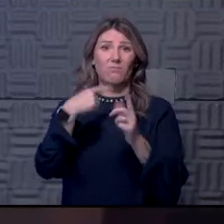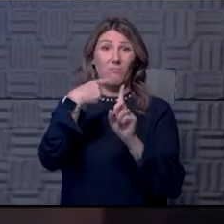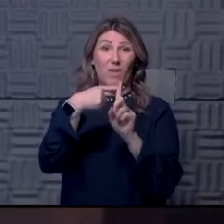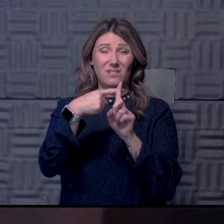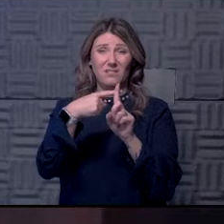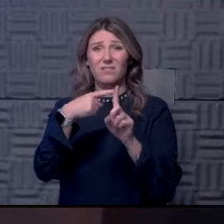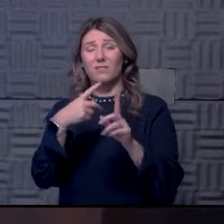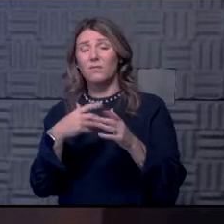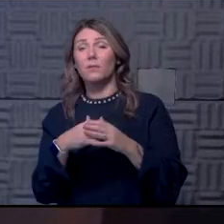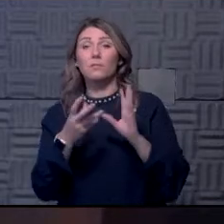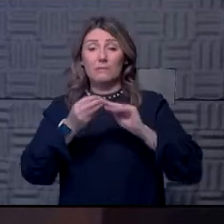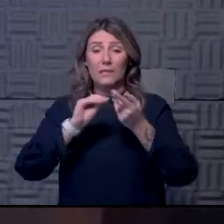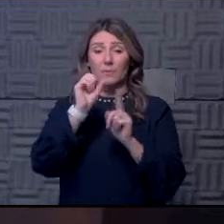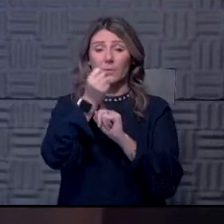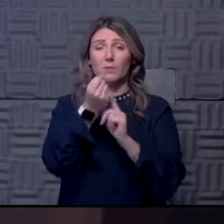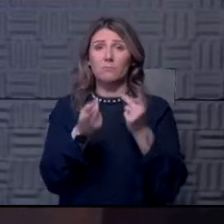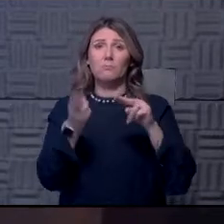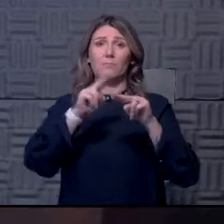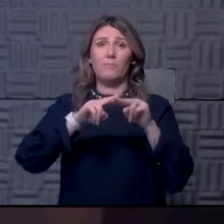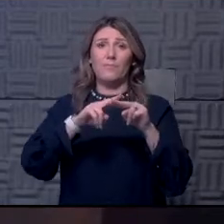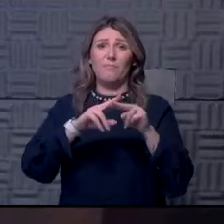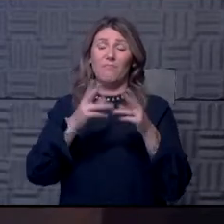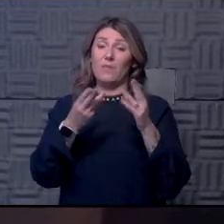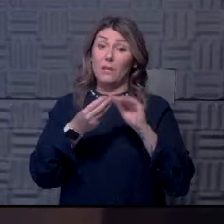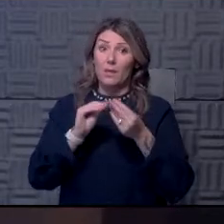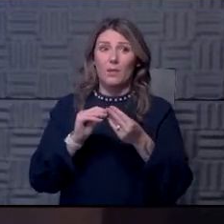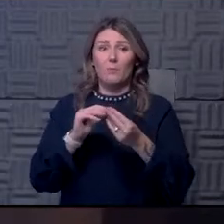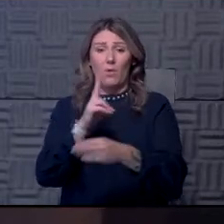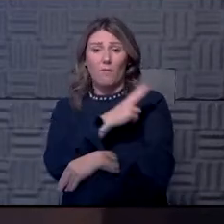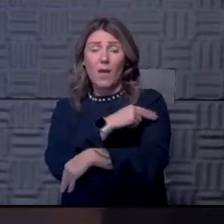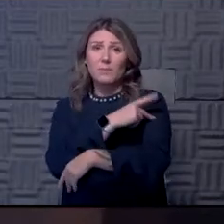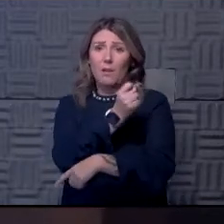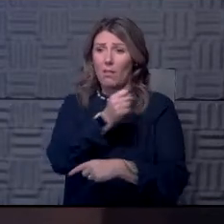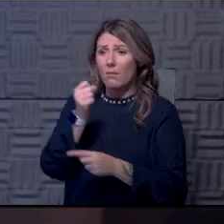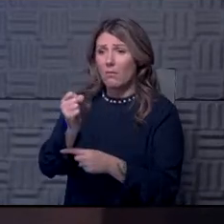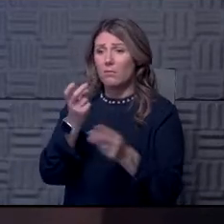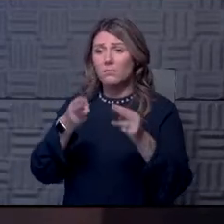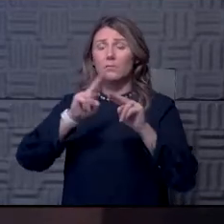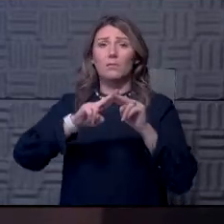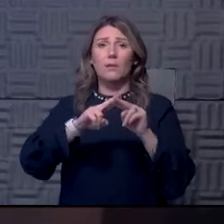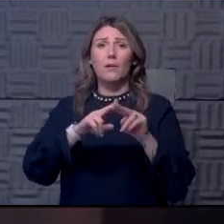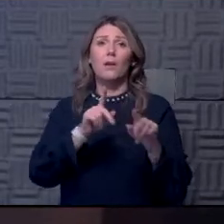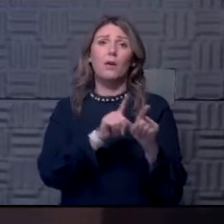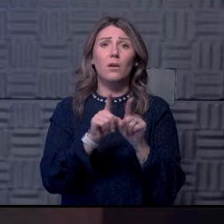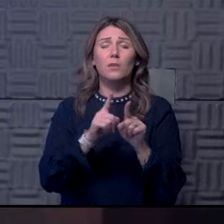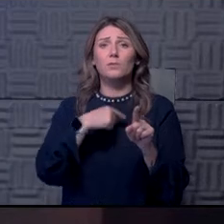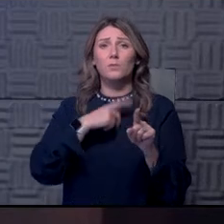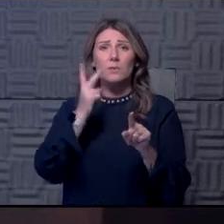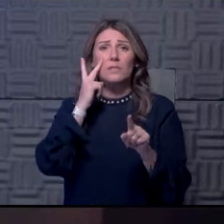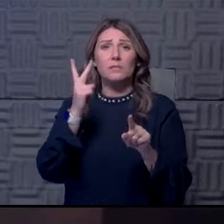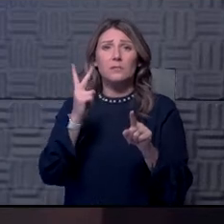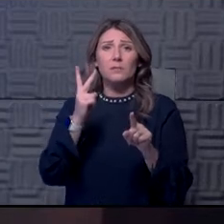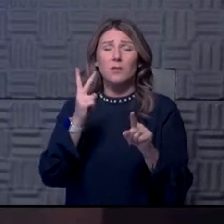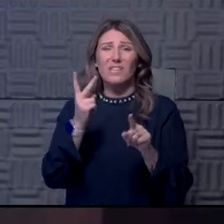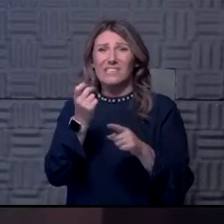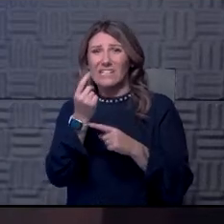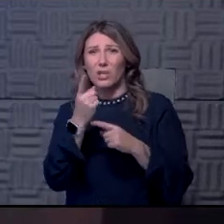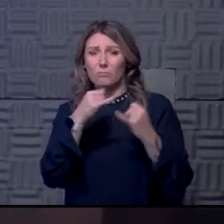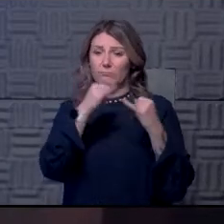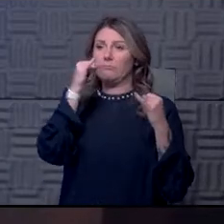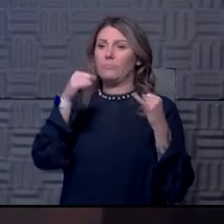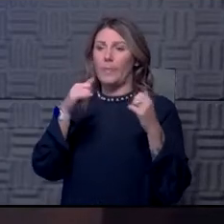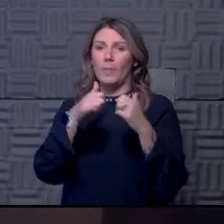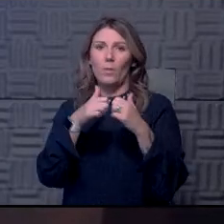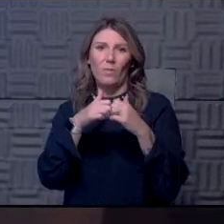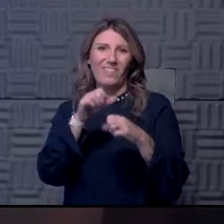The number of cases has gone up, the number of hospitalizations went up, and then we saw a little spike in our